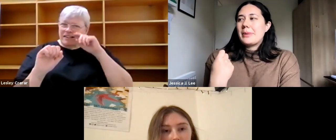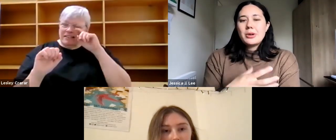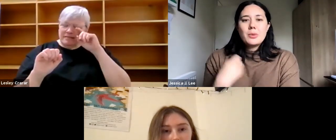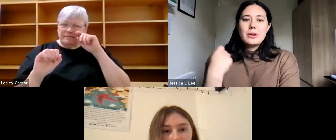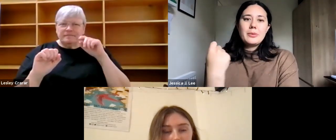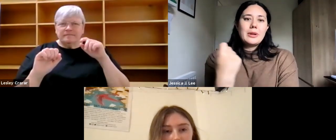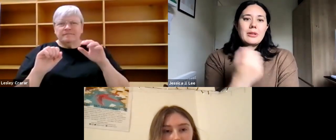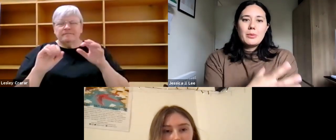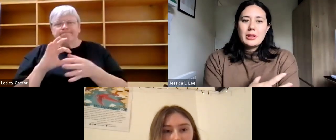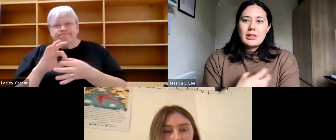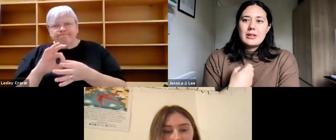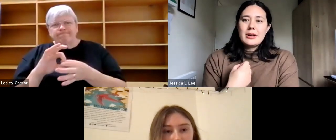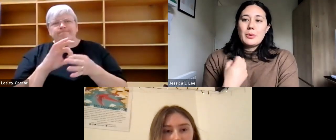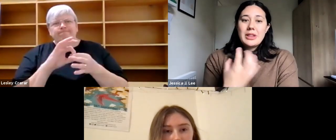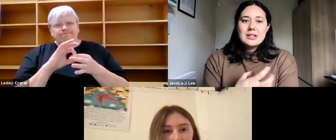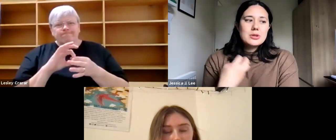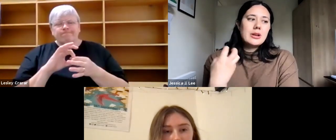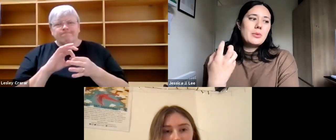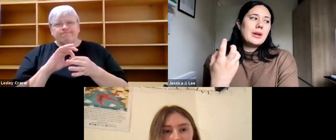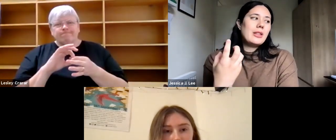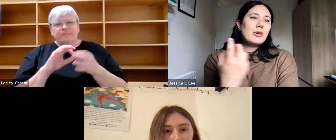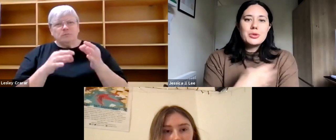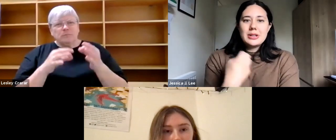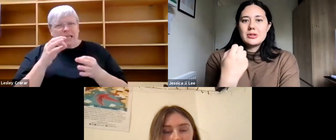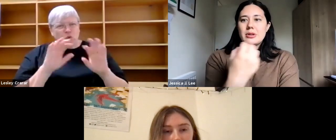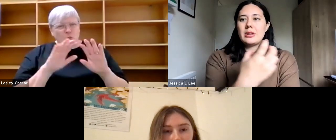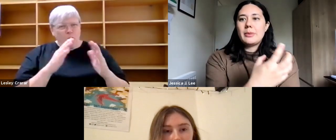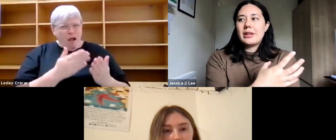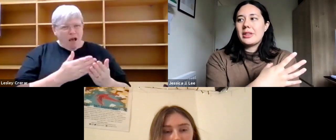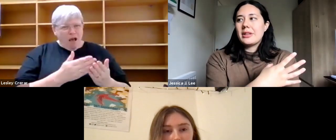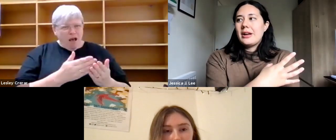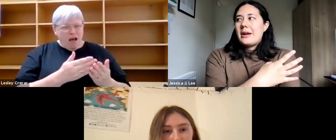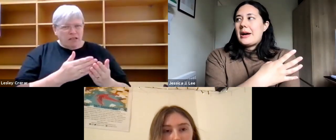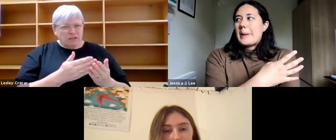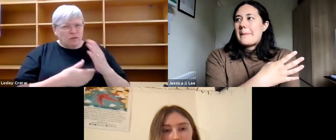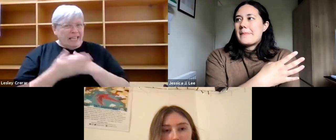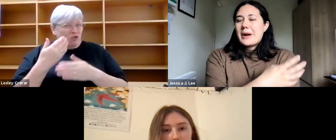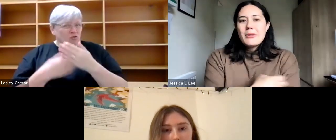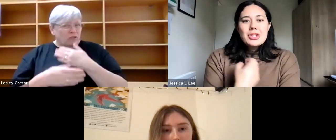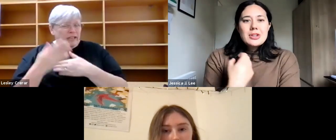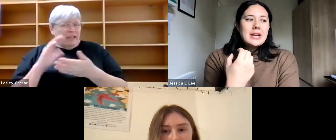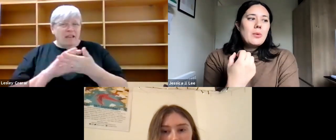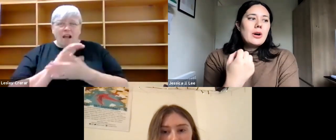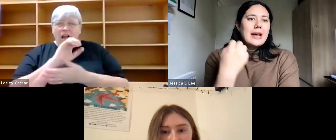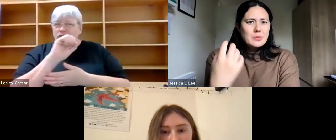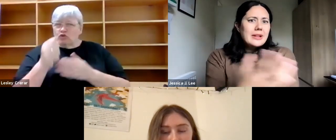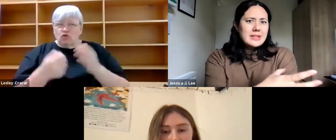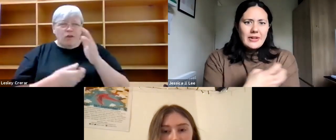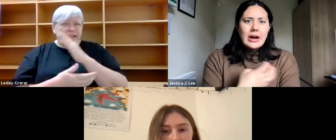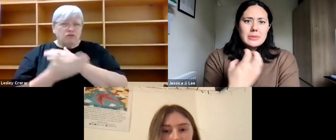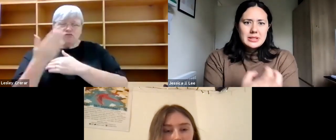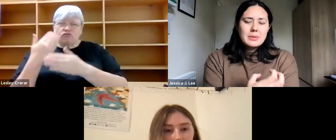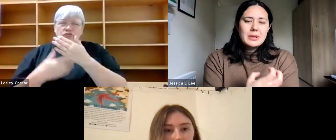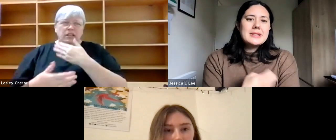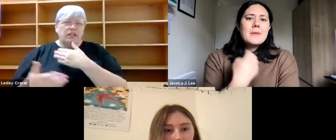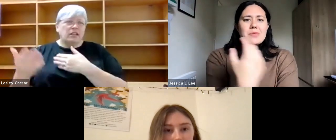of political world with, with, with history, with cultural history, with migration in Taiwan, as well as